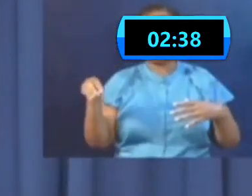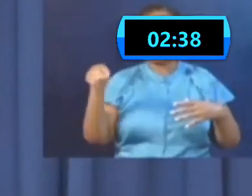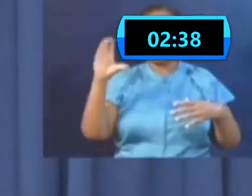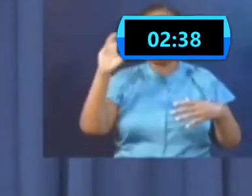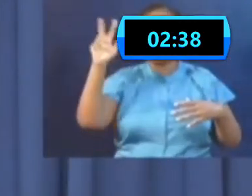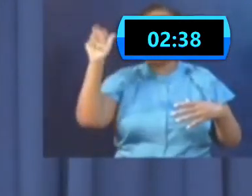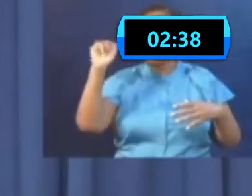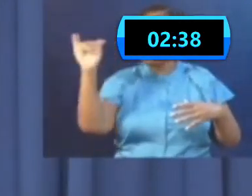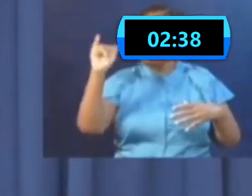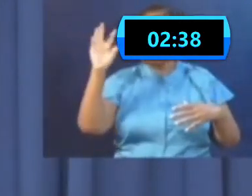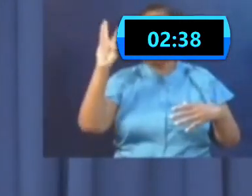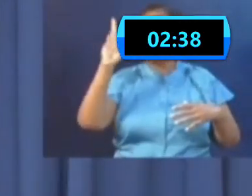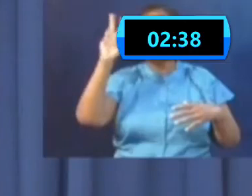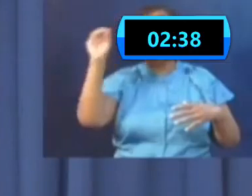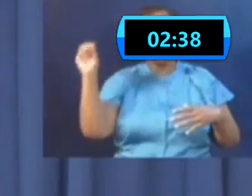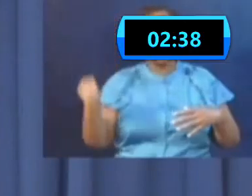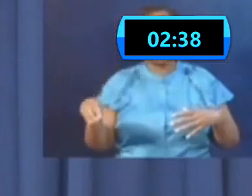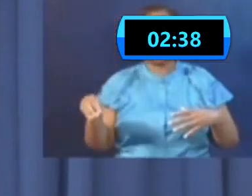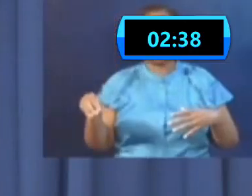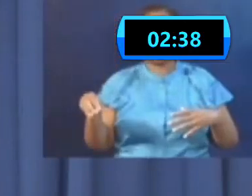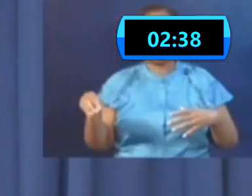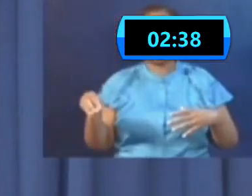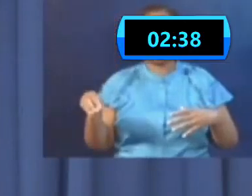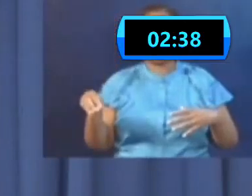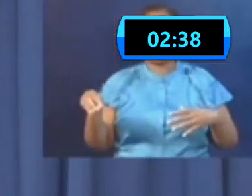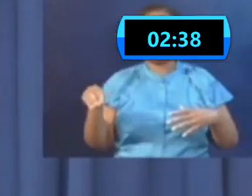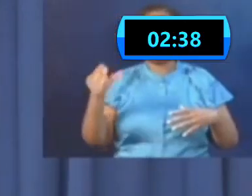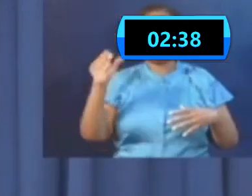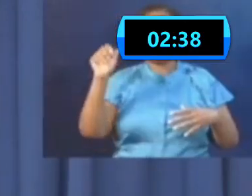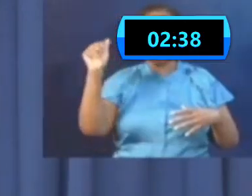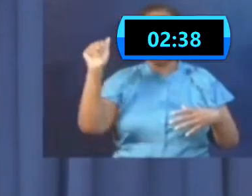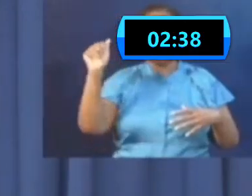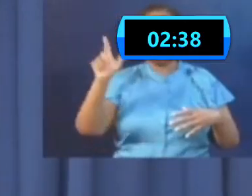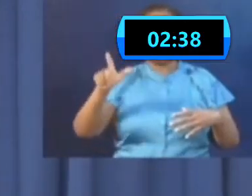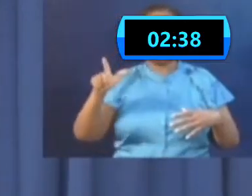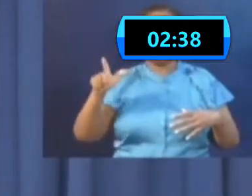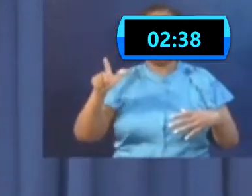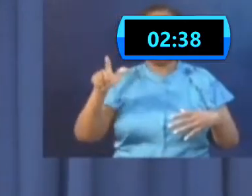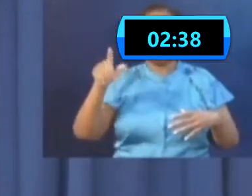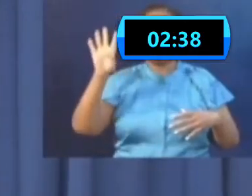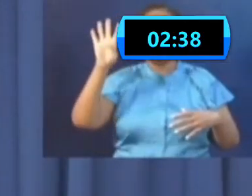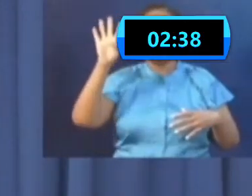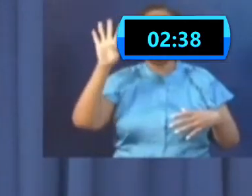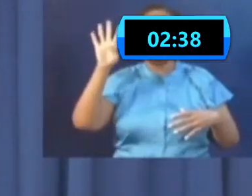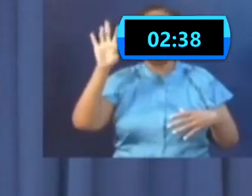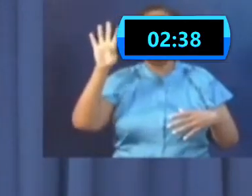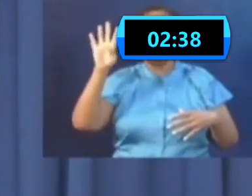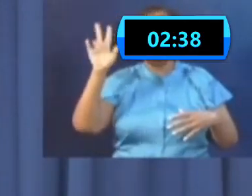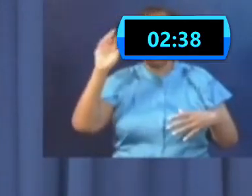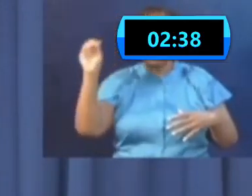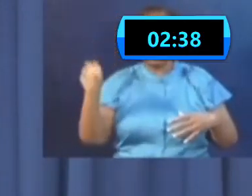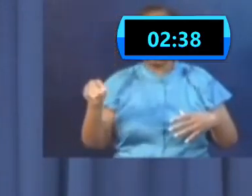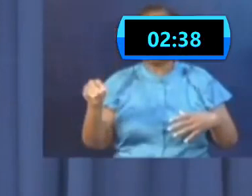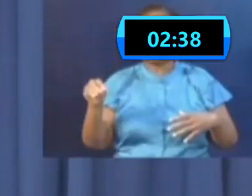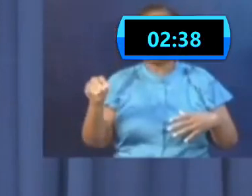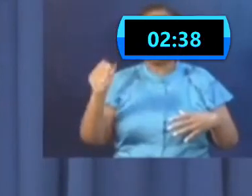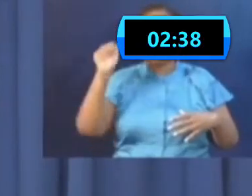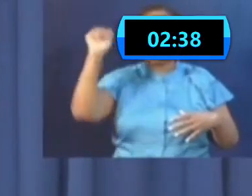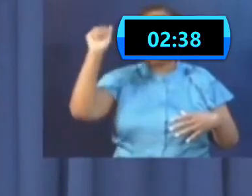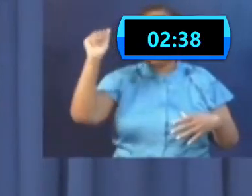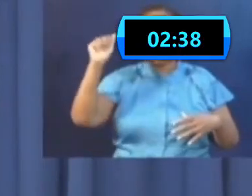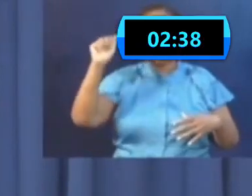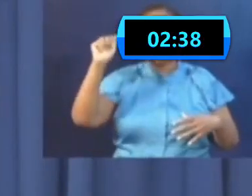Augustus Long reached 14%. And ARIMA reached 40%. So although we never reached